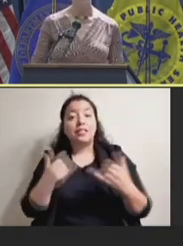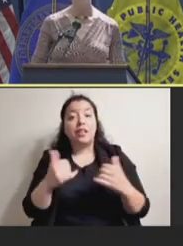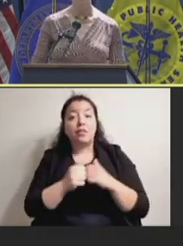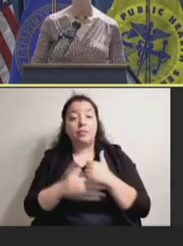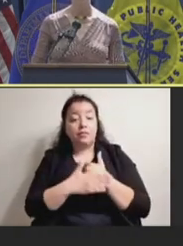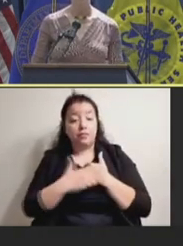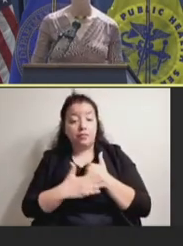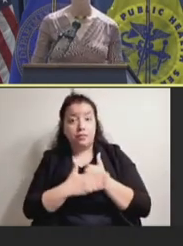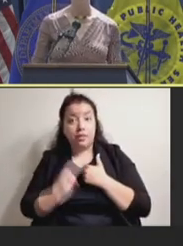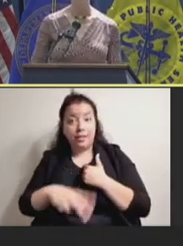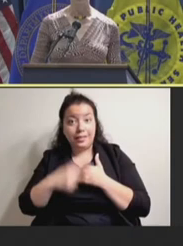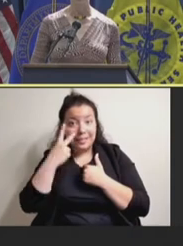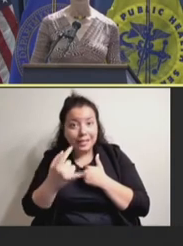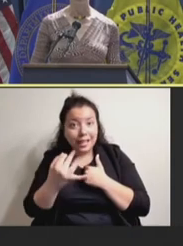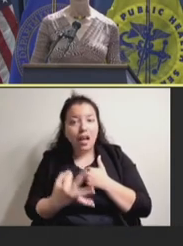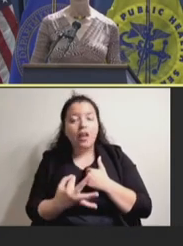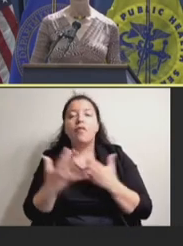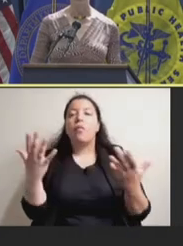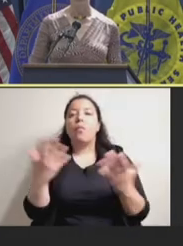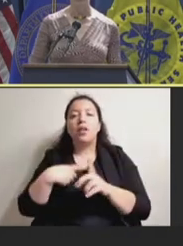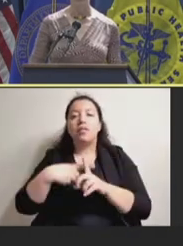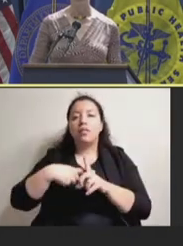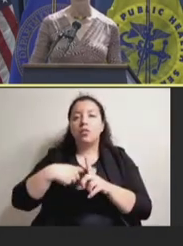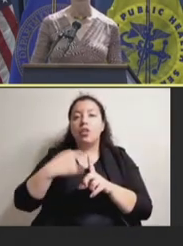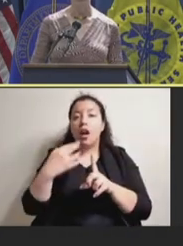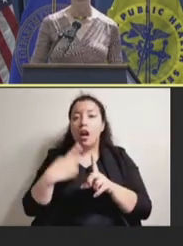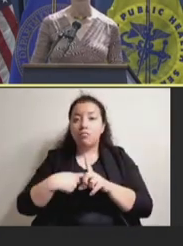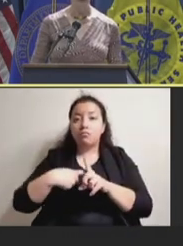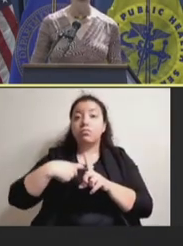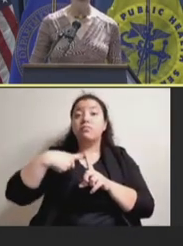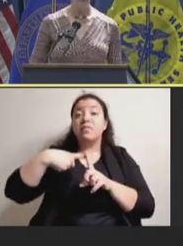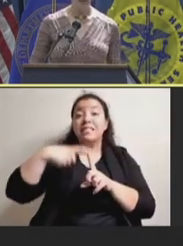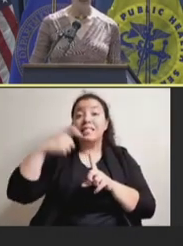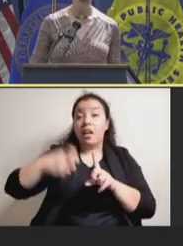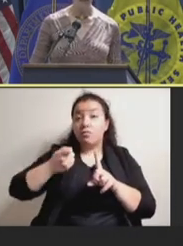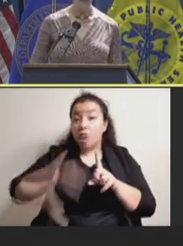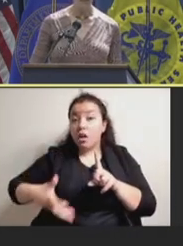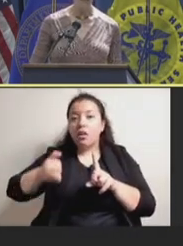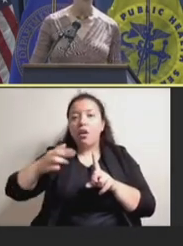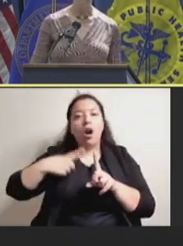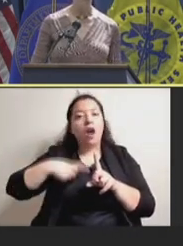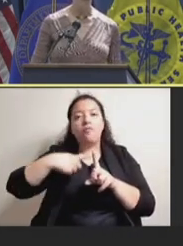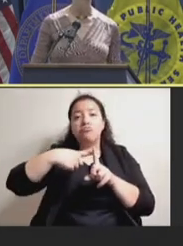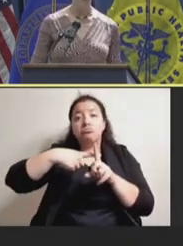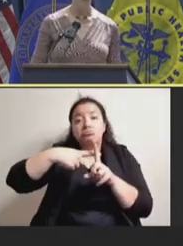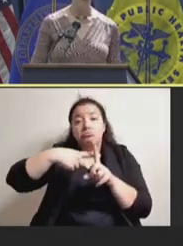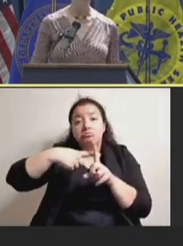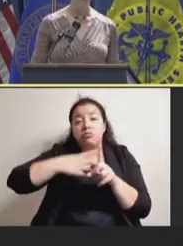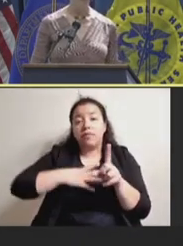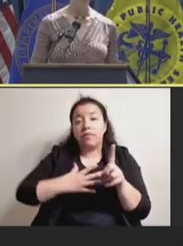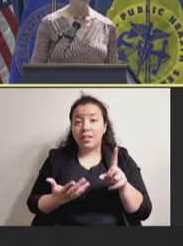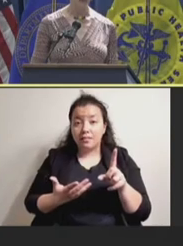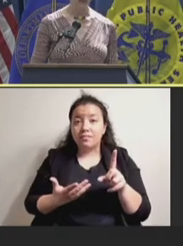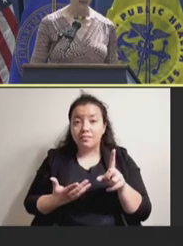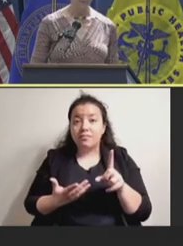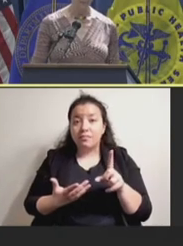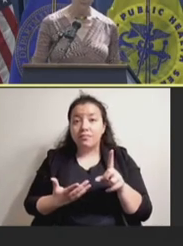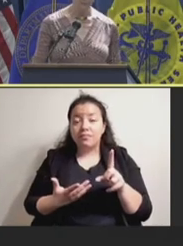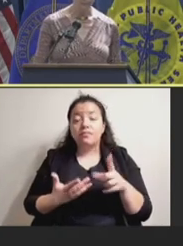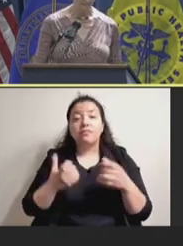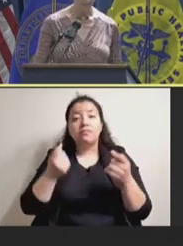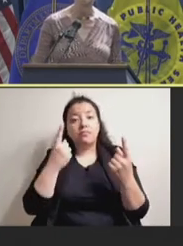the level of heat exposure that it needs to be discarded. And many vaccines do have quite a lot of thermal stability.